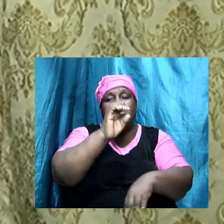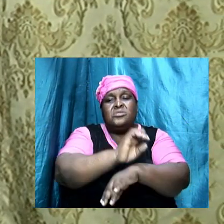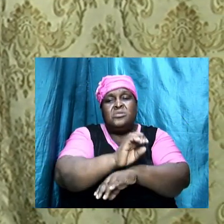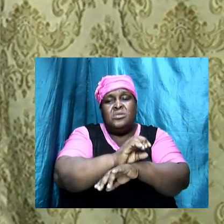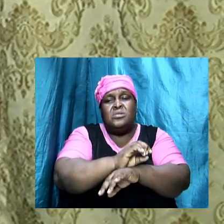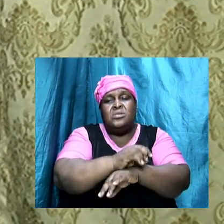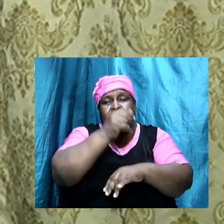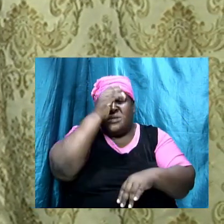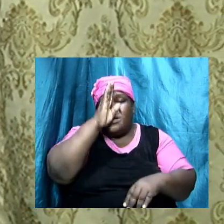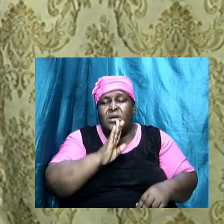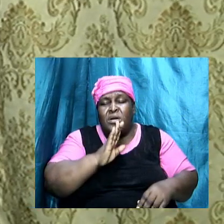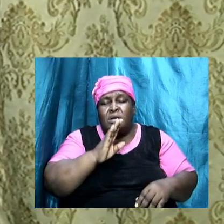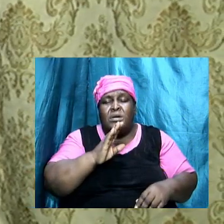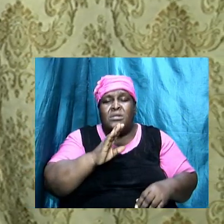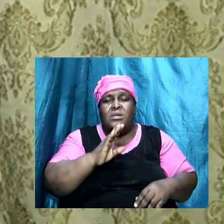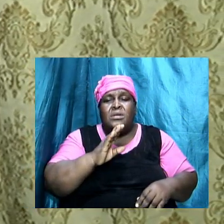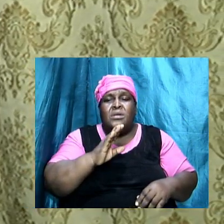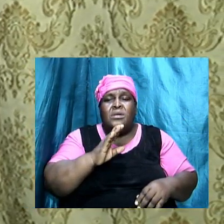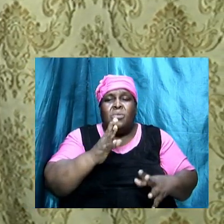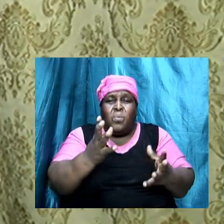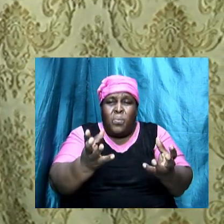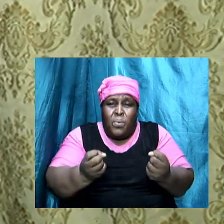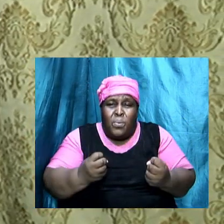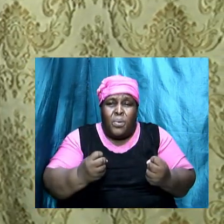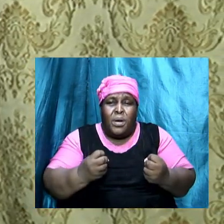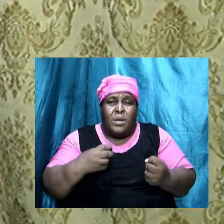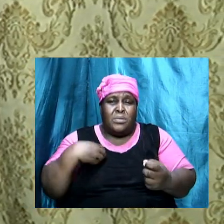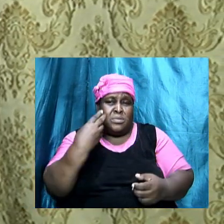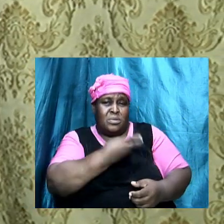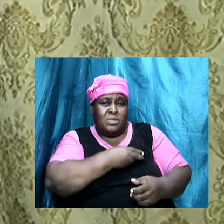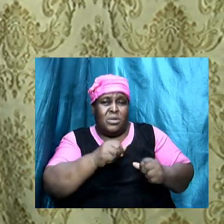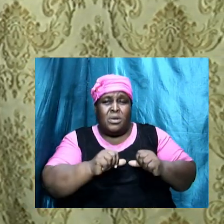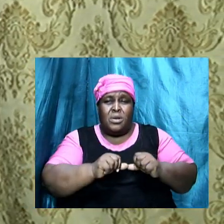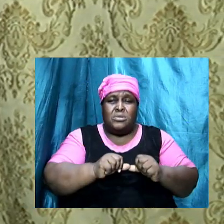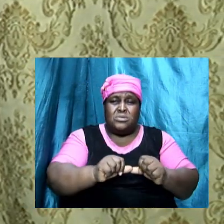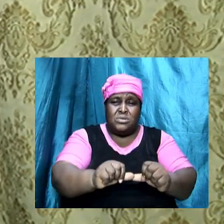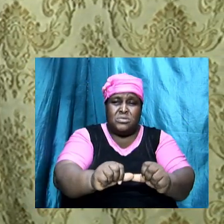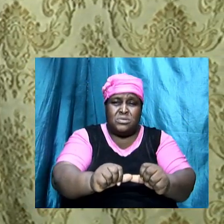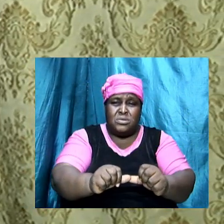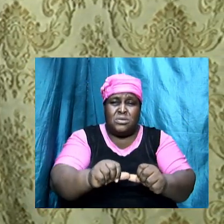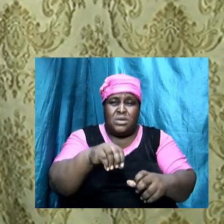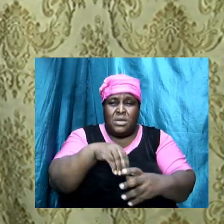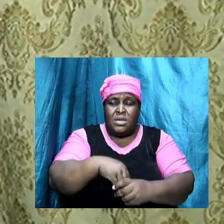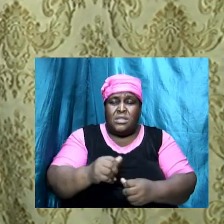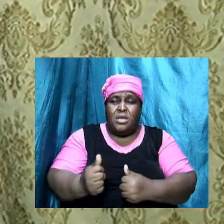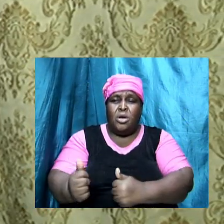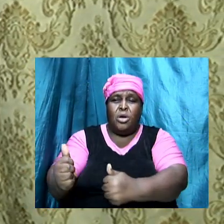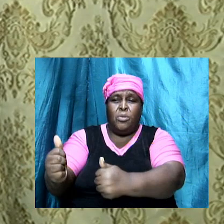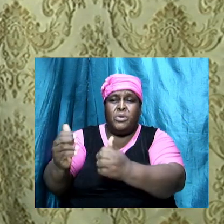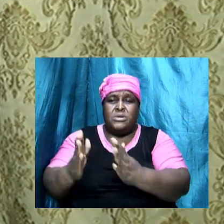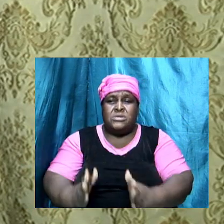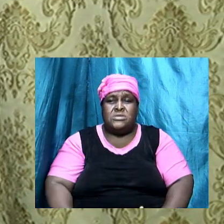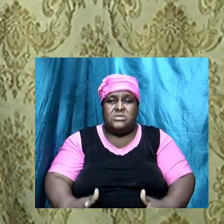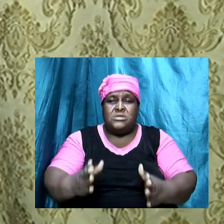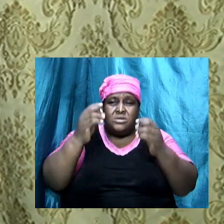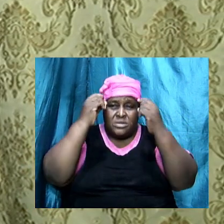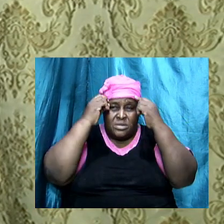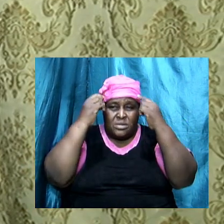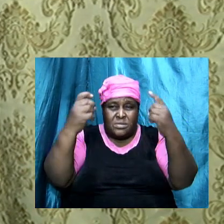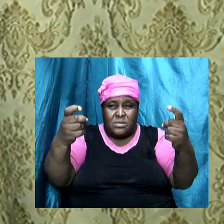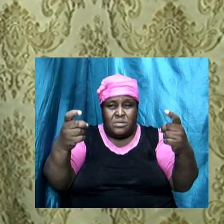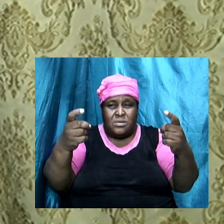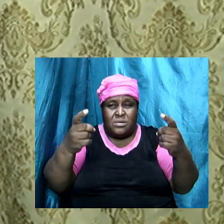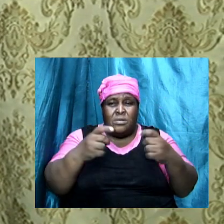requires that we continue in the apostles' doctrine, continue in that which was given to the